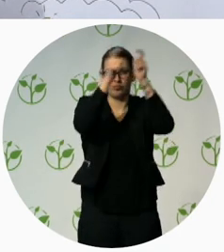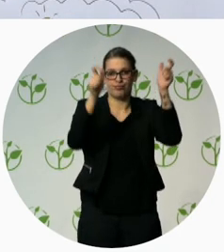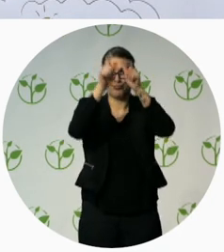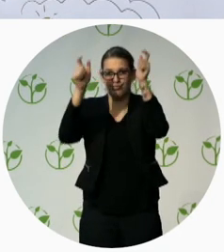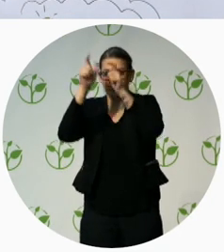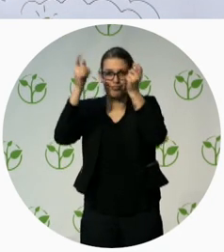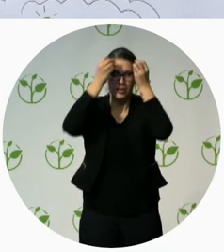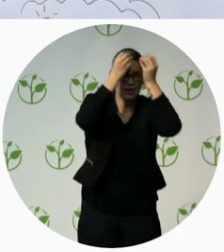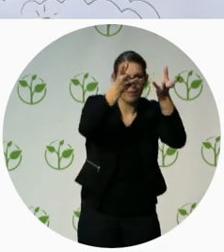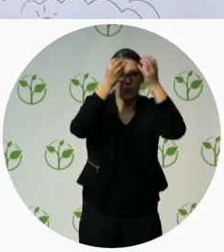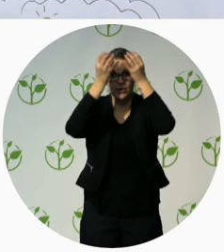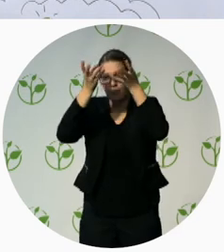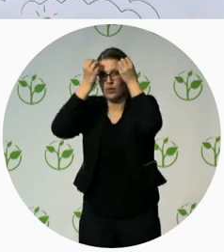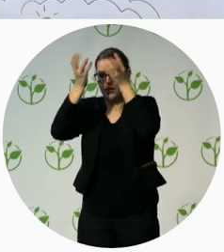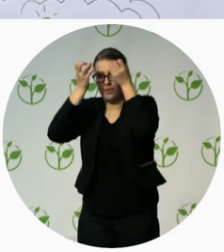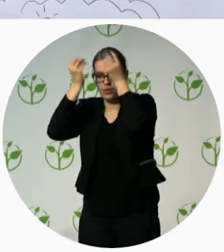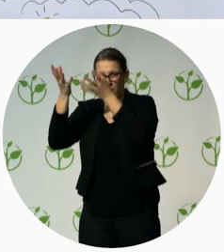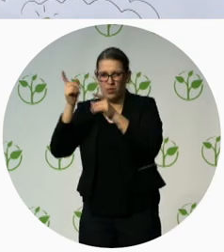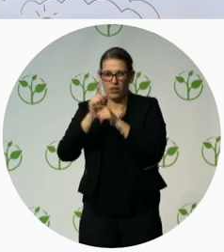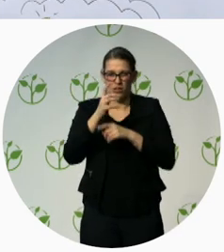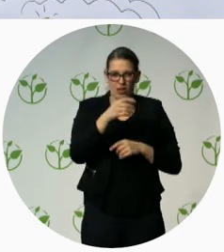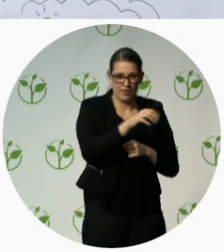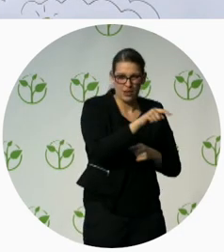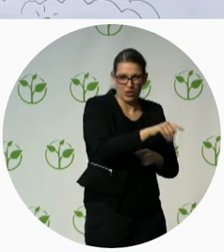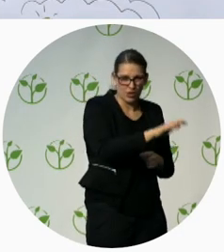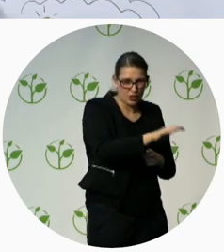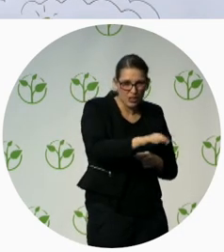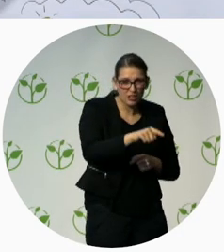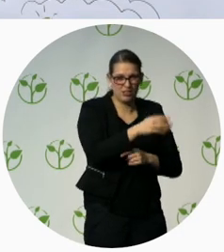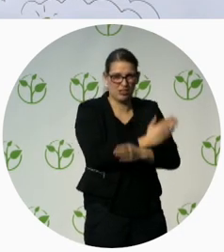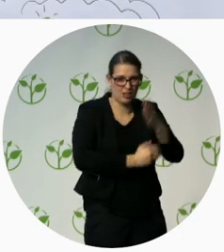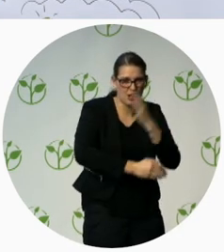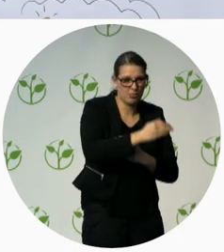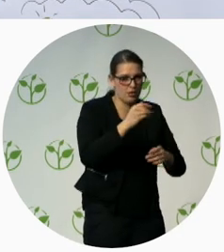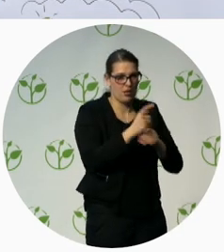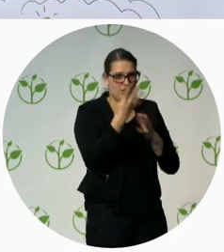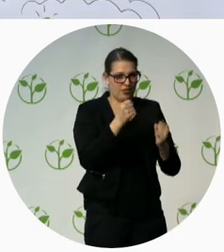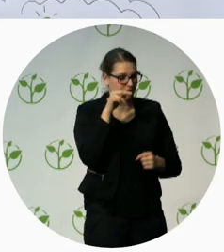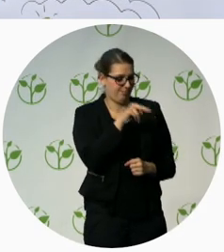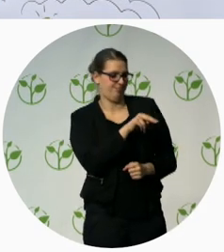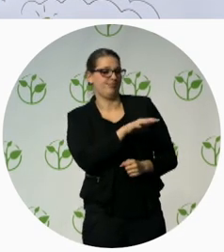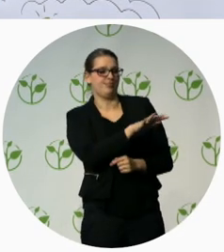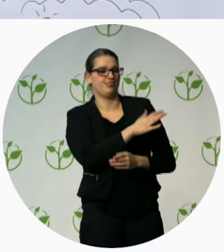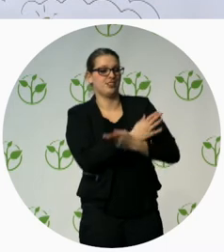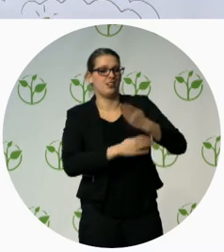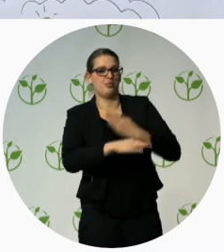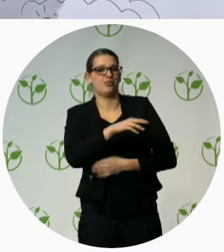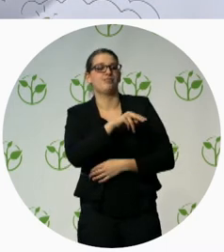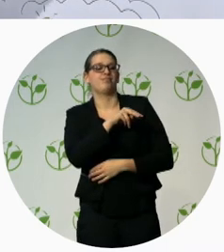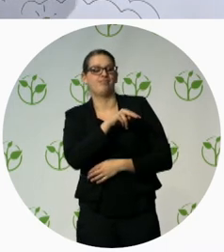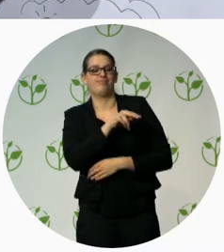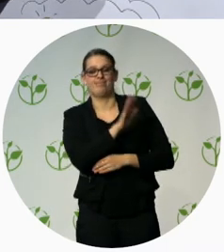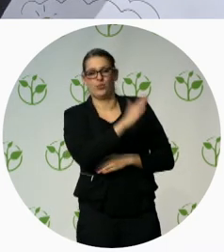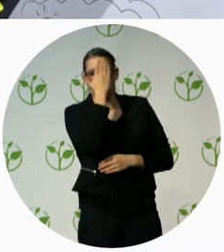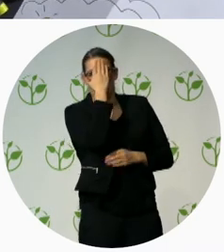highly stigmatized and I think that's maybe the cause in many countries and especially in this case. So,